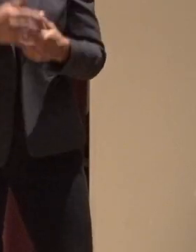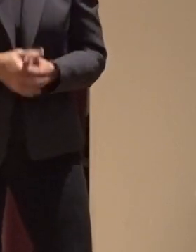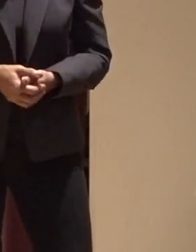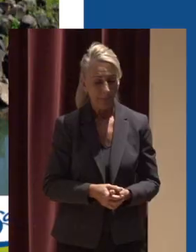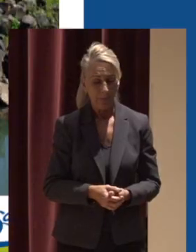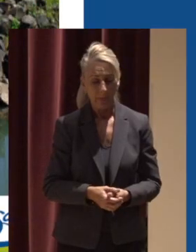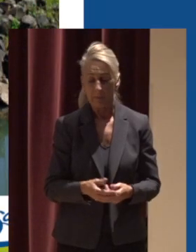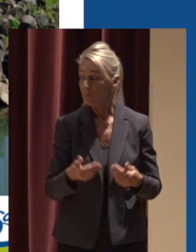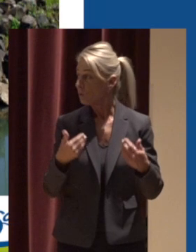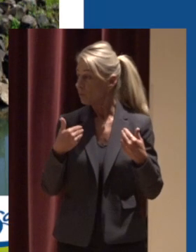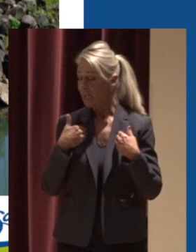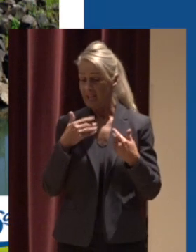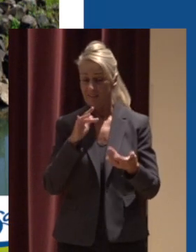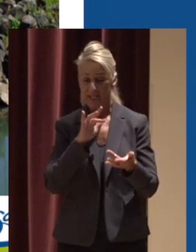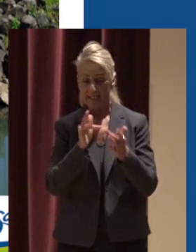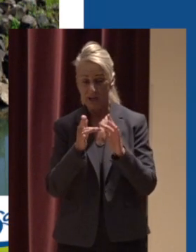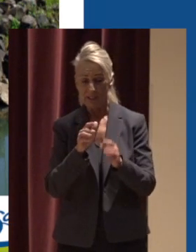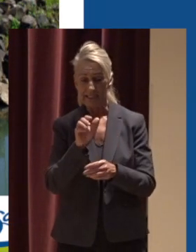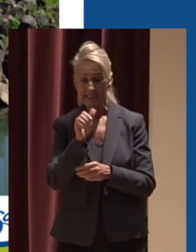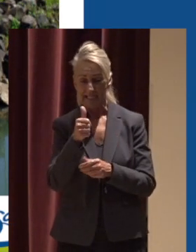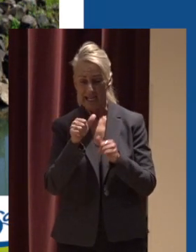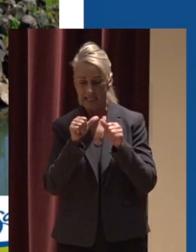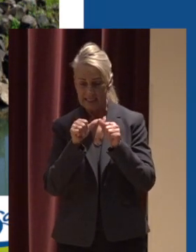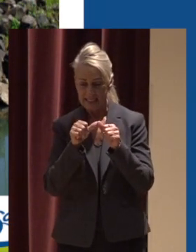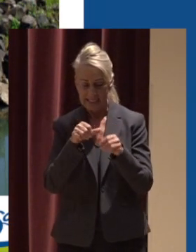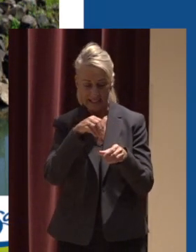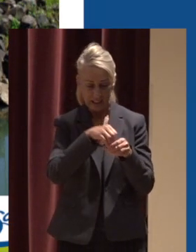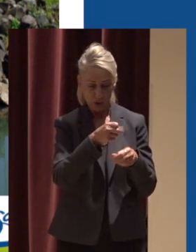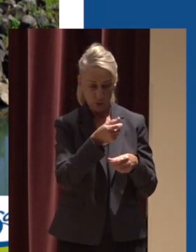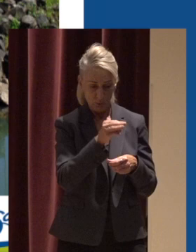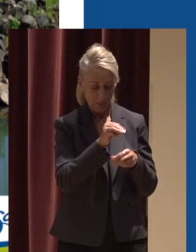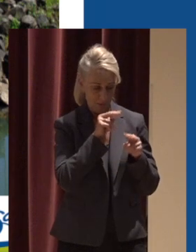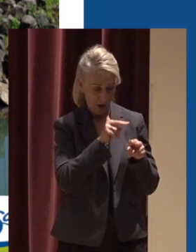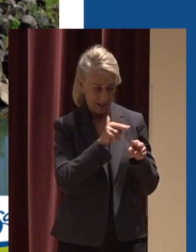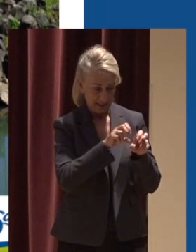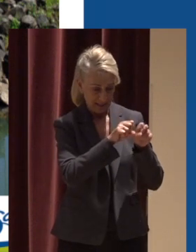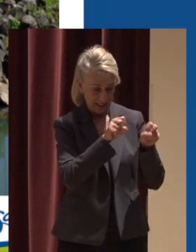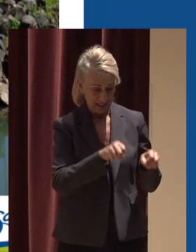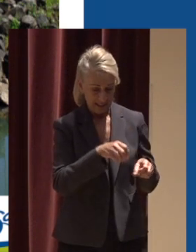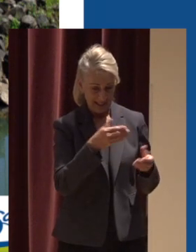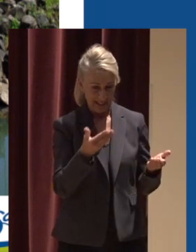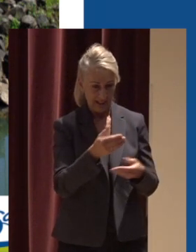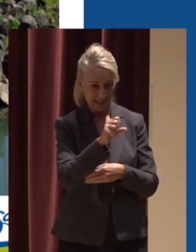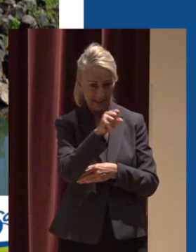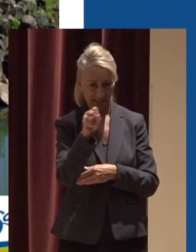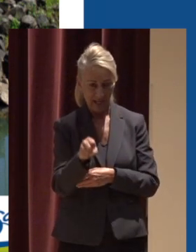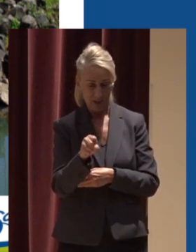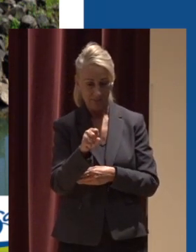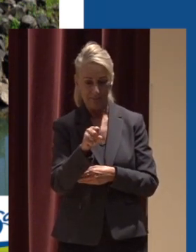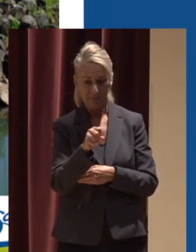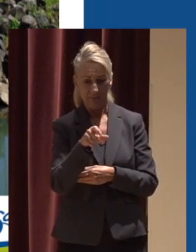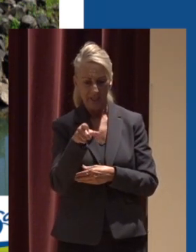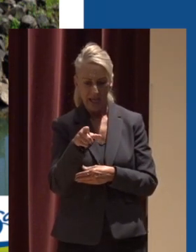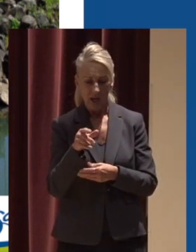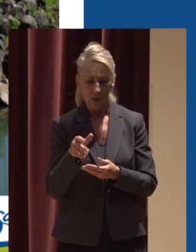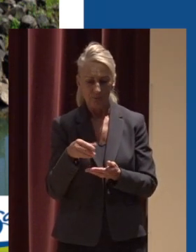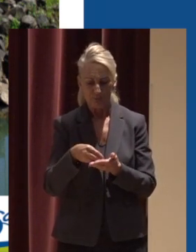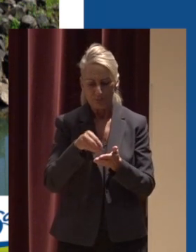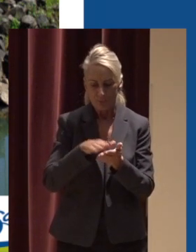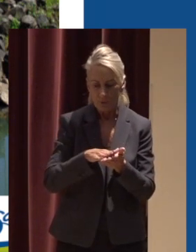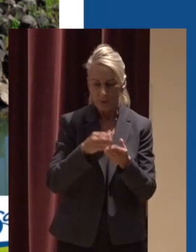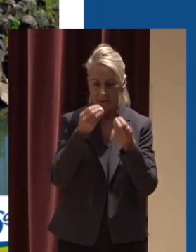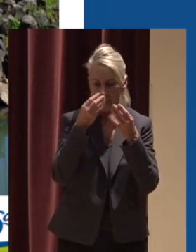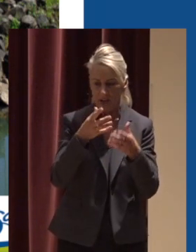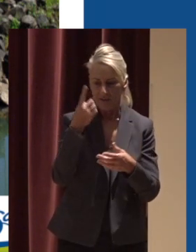we have a network of 10 continuous in-stream monitoring stations within Salem City limits and these record data for stage